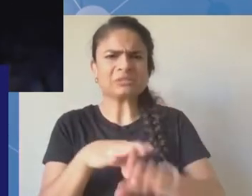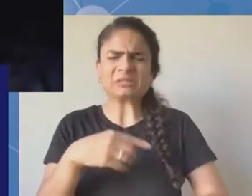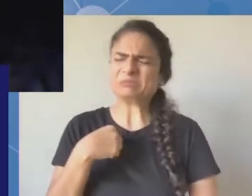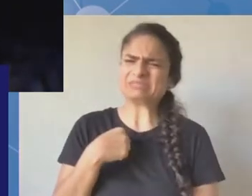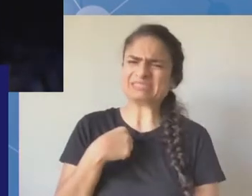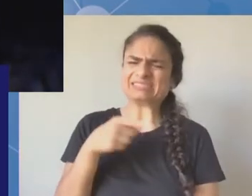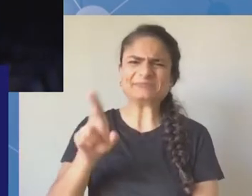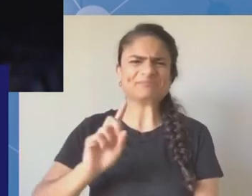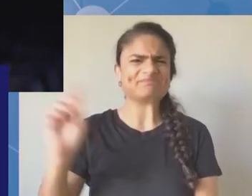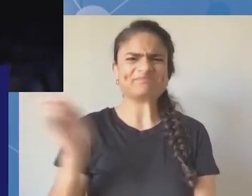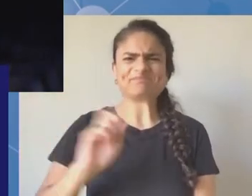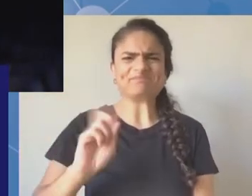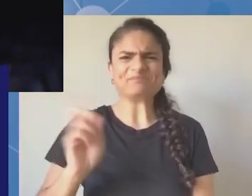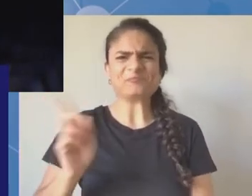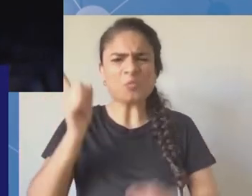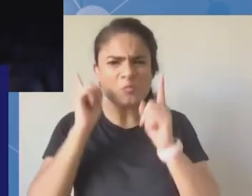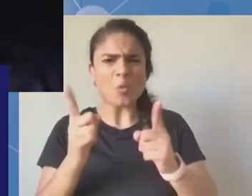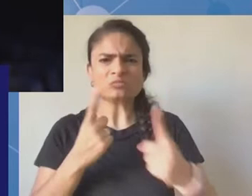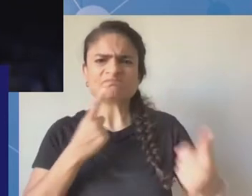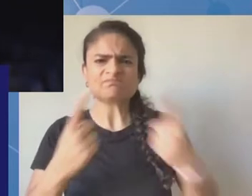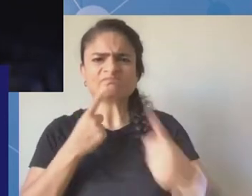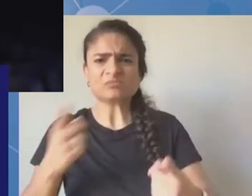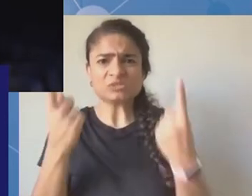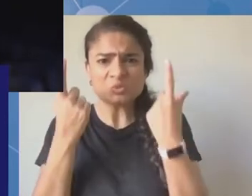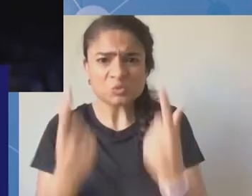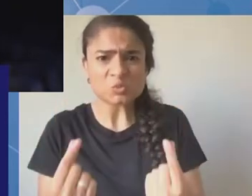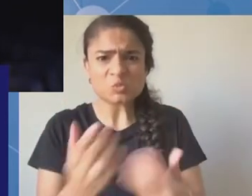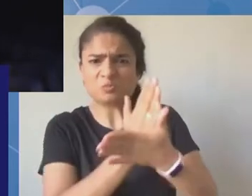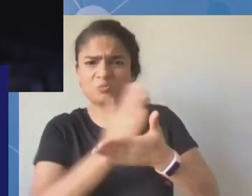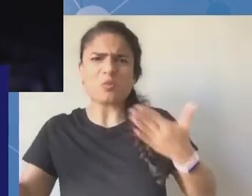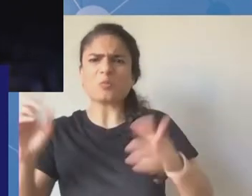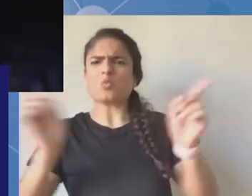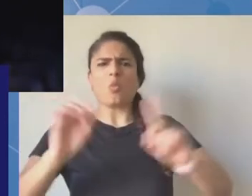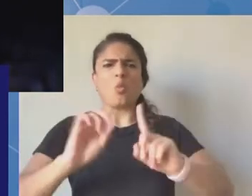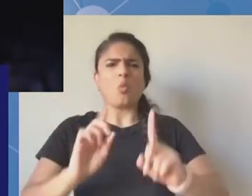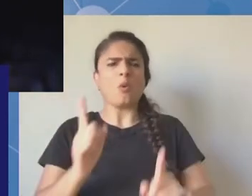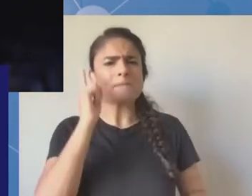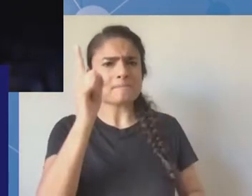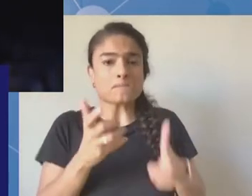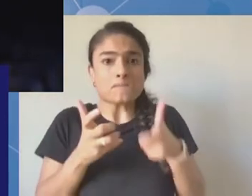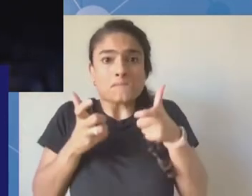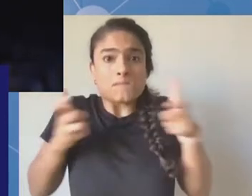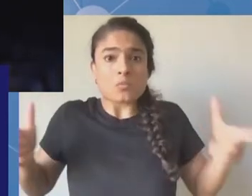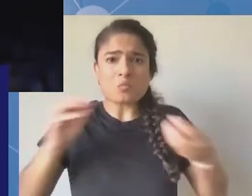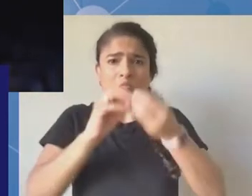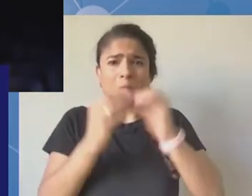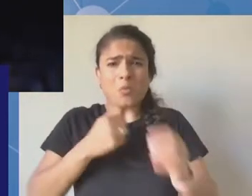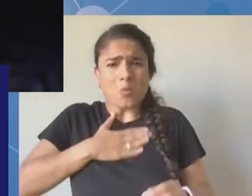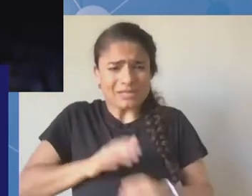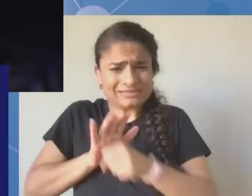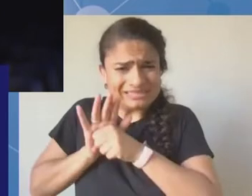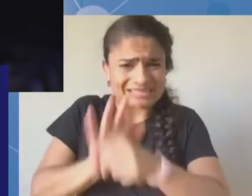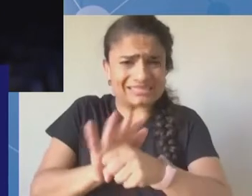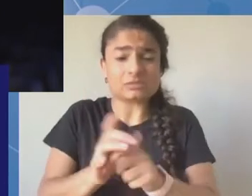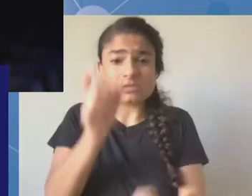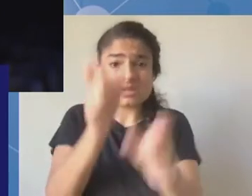the internet was suspended during the 3rd June massacre in 2019, right before Berlin IGF 2019, and it was